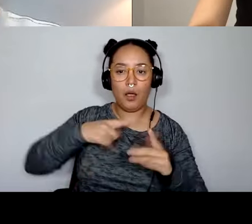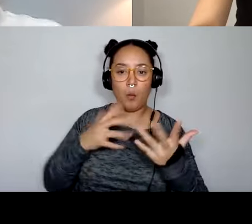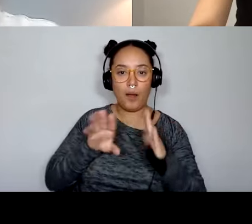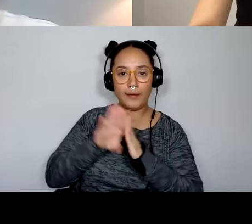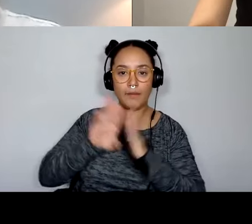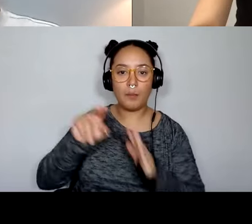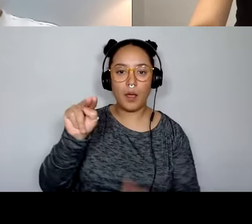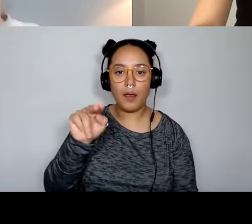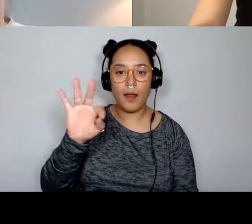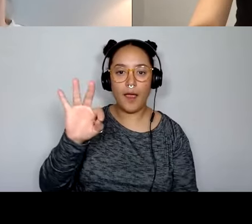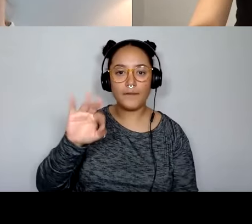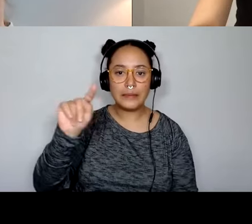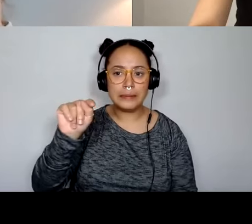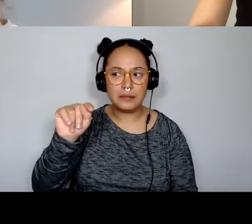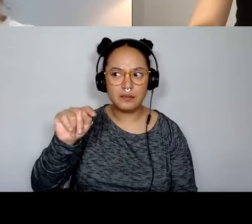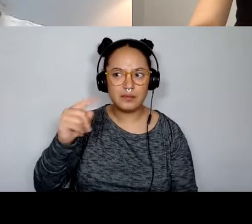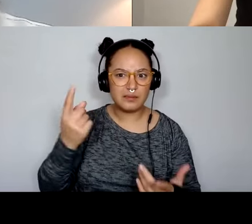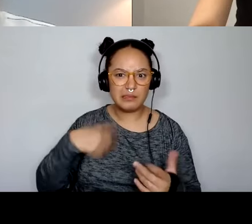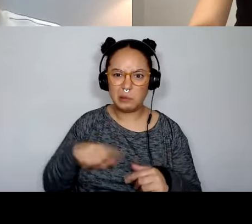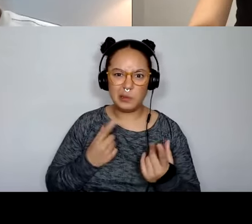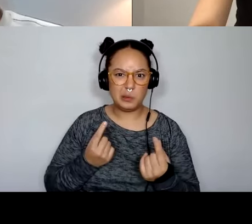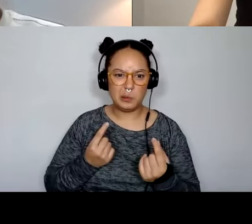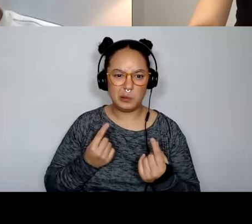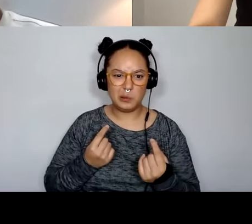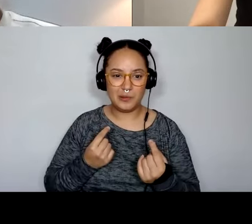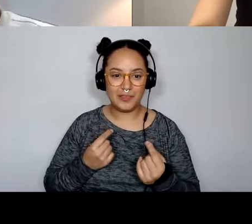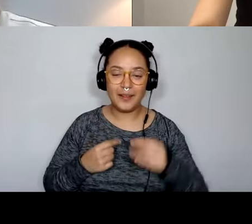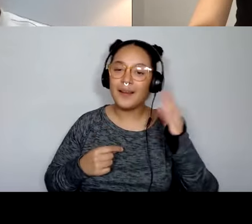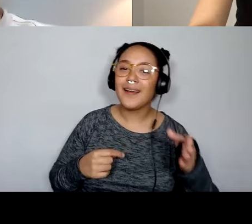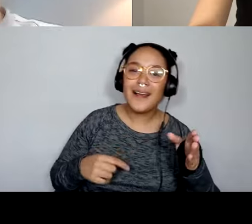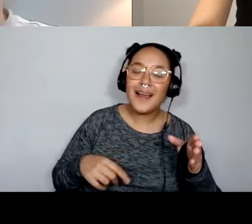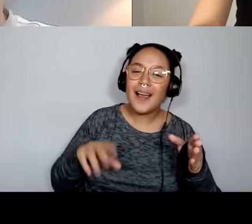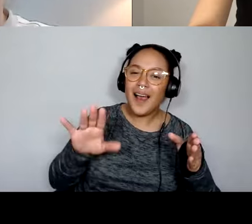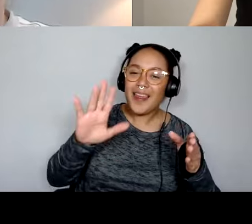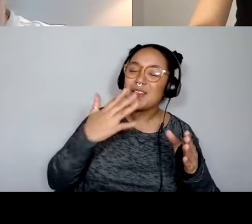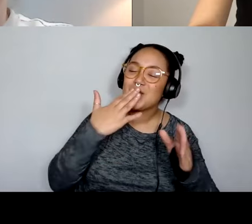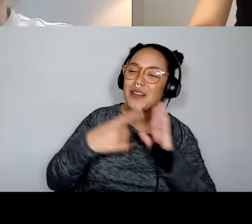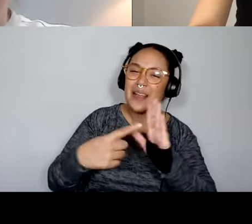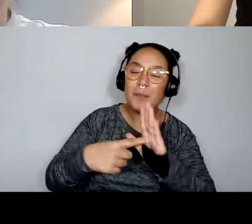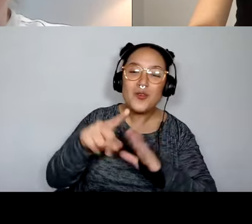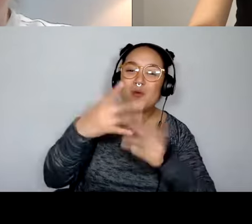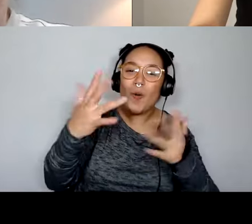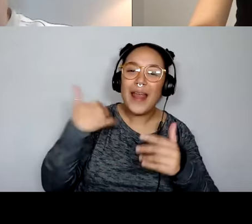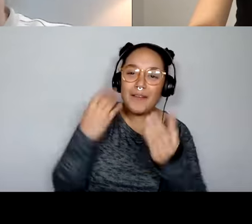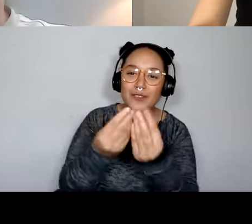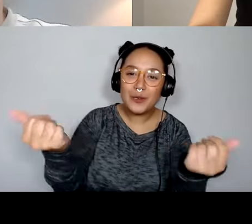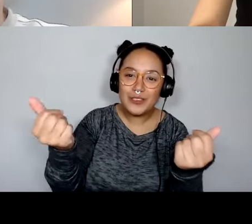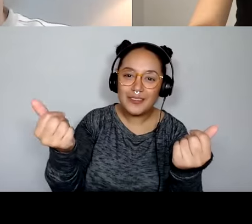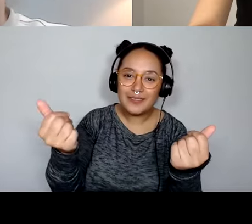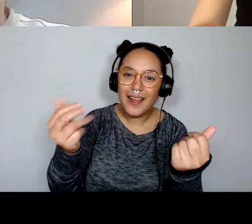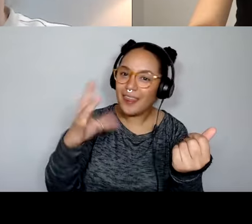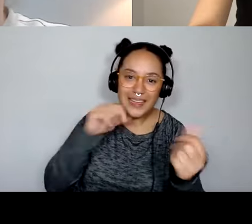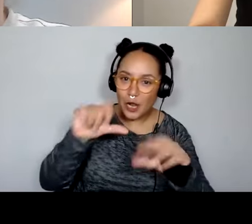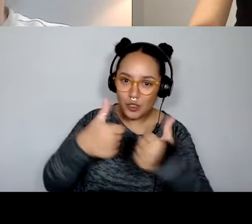are? So this is a great example. You already have a solution. You don't have a challenge. You want to